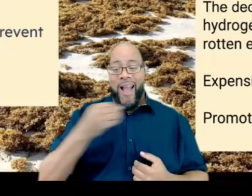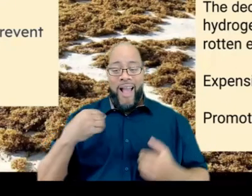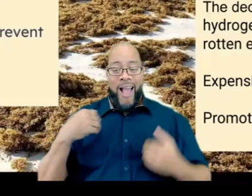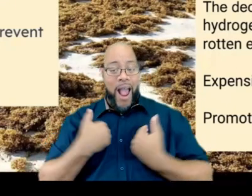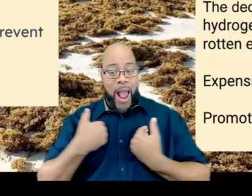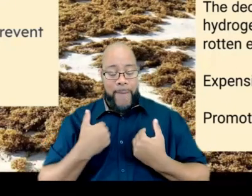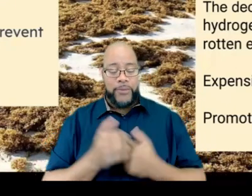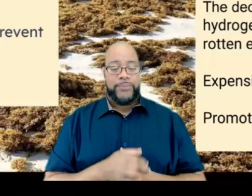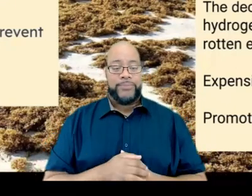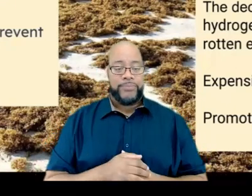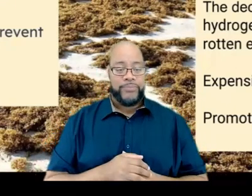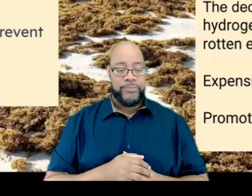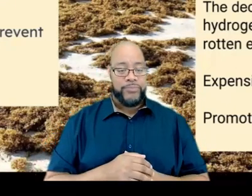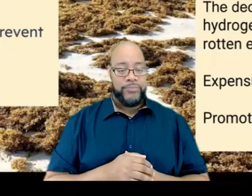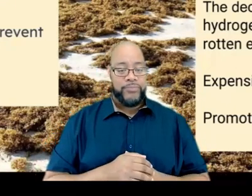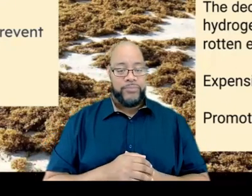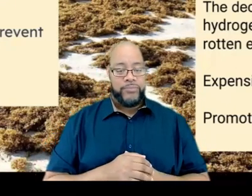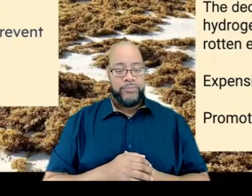animals.